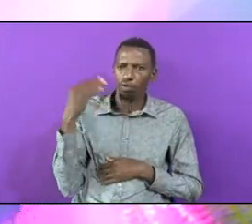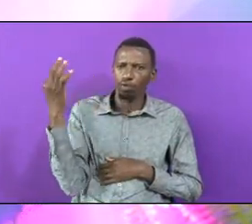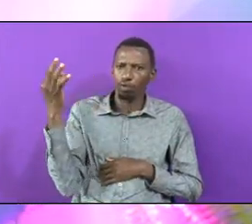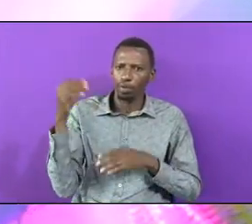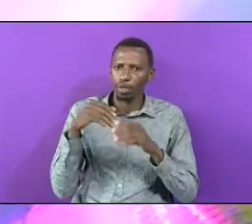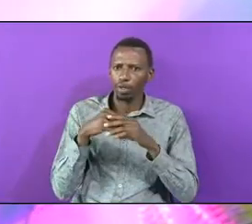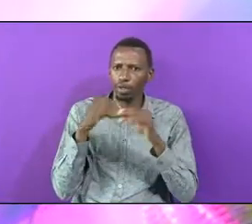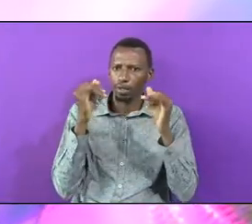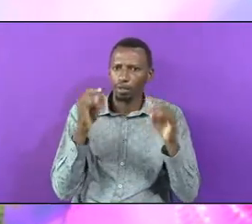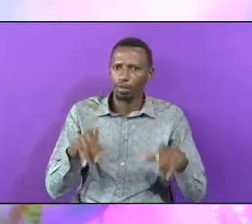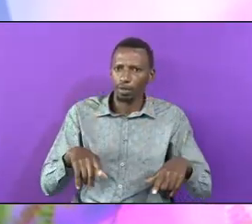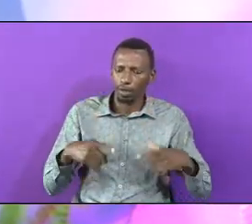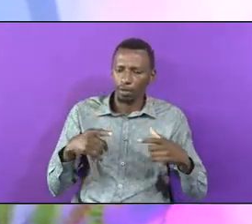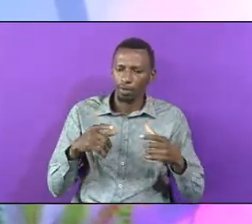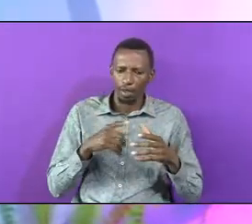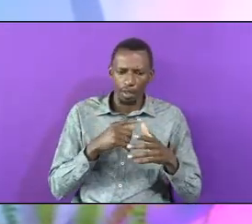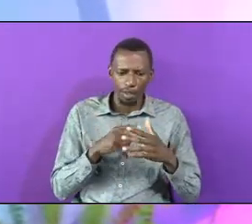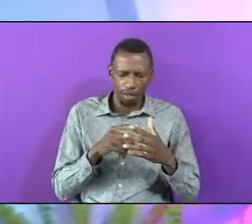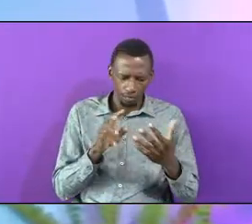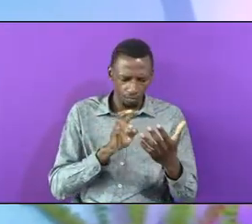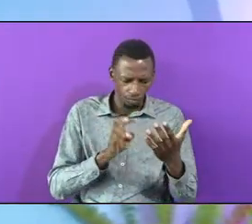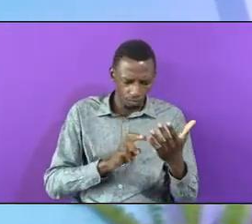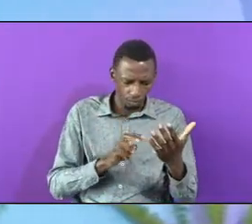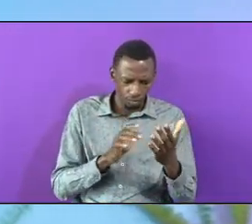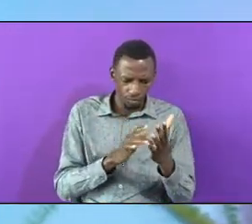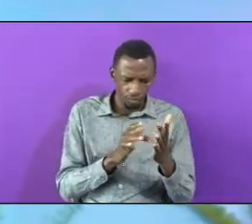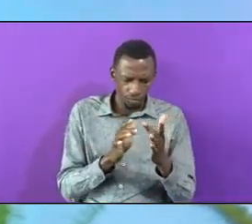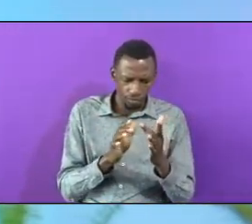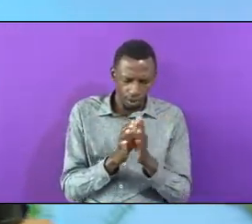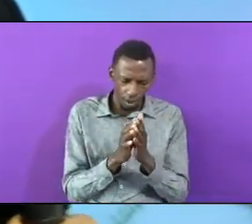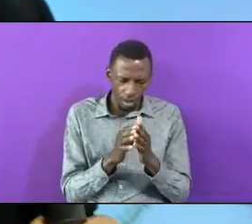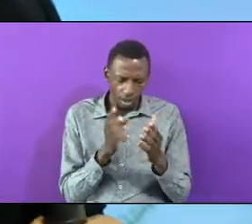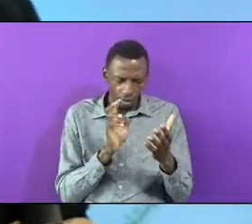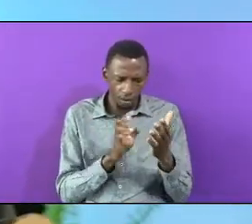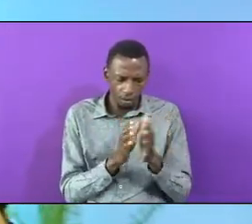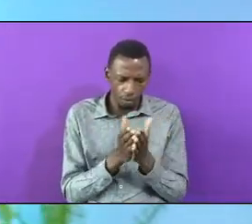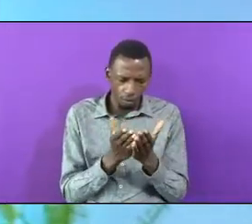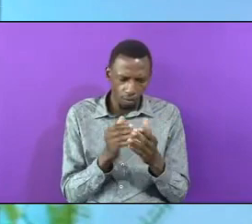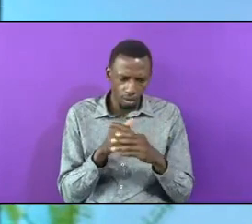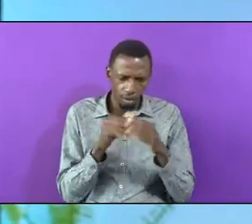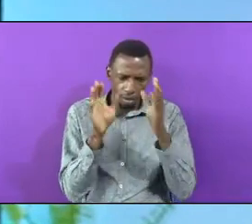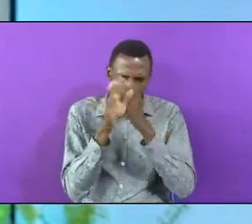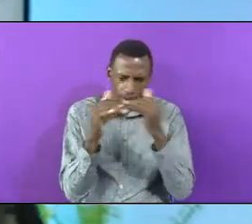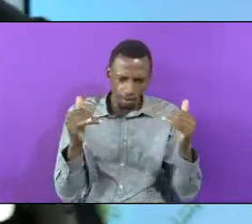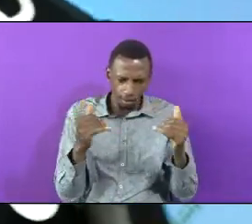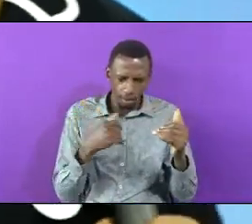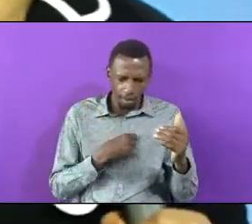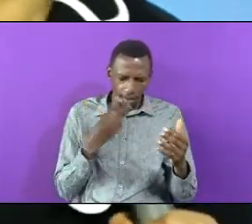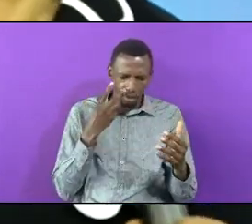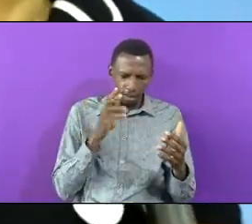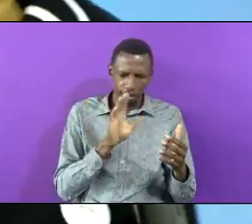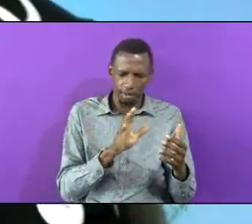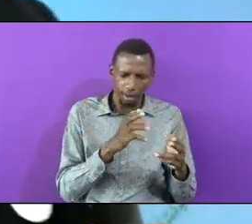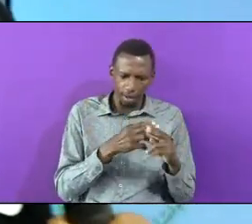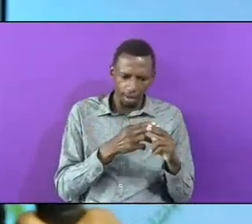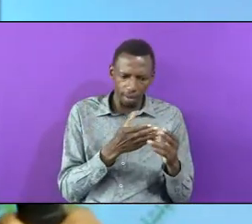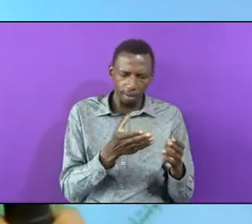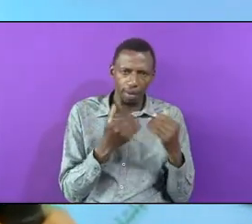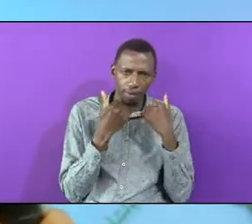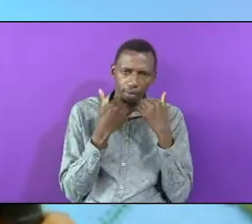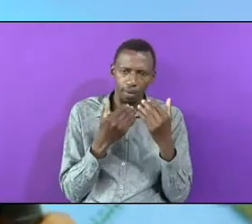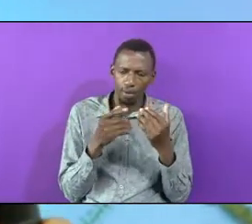Life It Is Russell And They Check The Books Of Heaven We Can't See Her Name Here What Is He Doing There That One Is An Actor